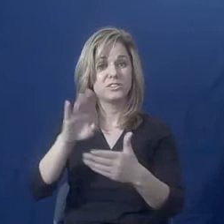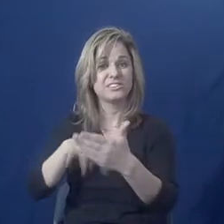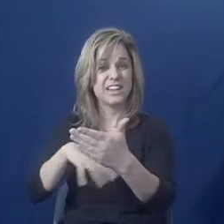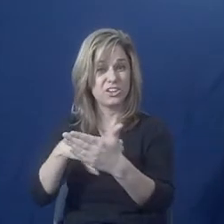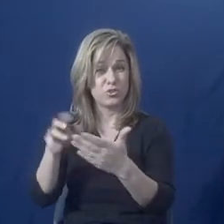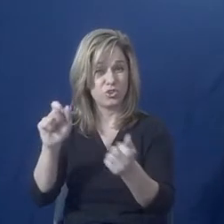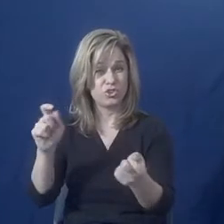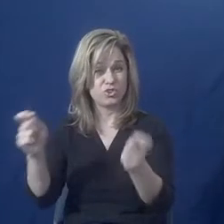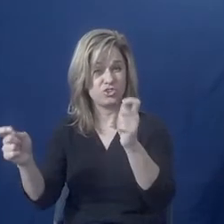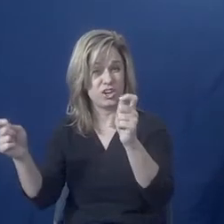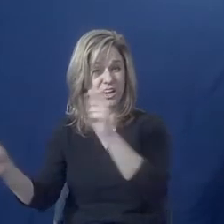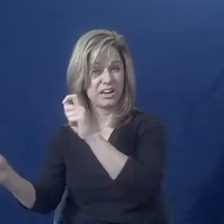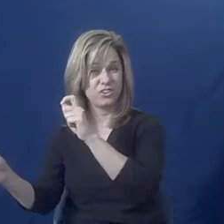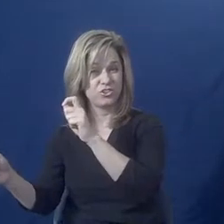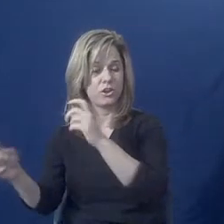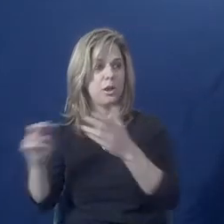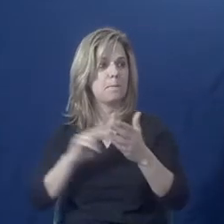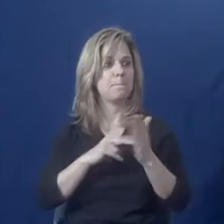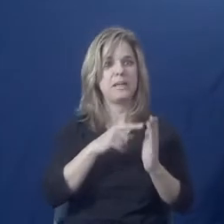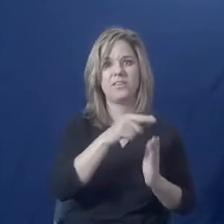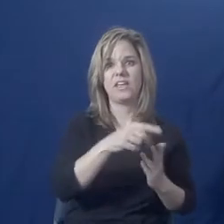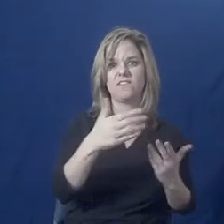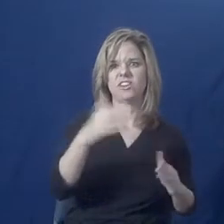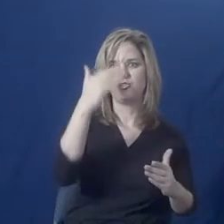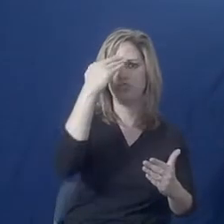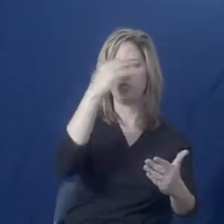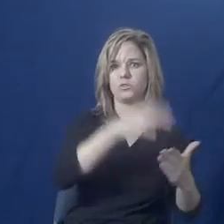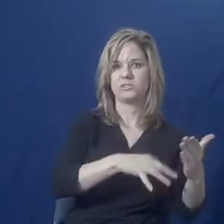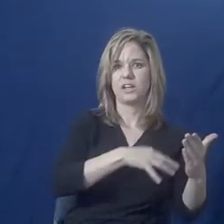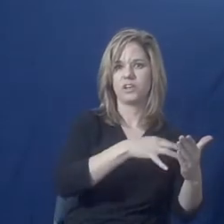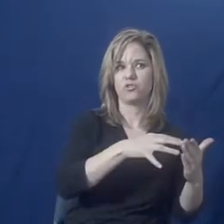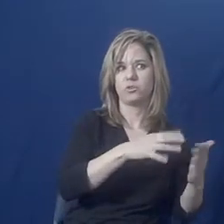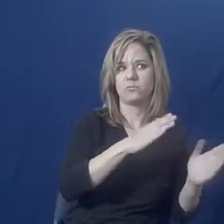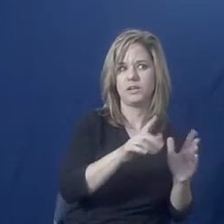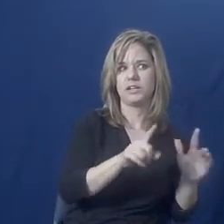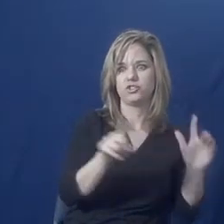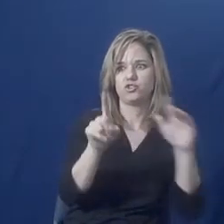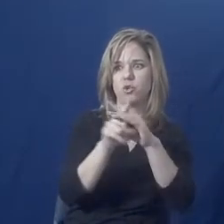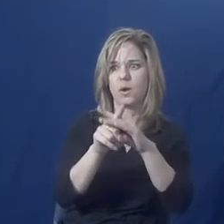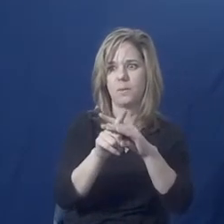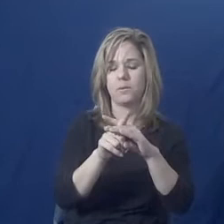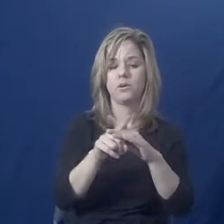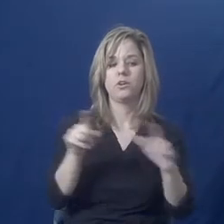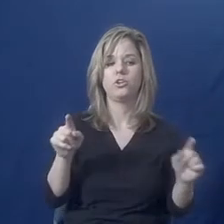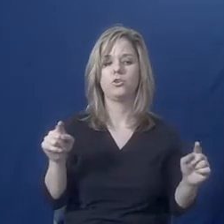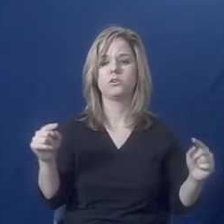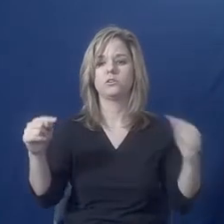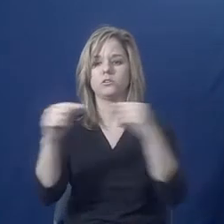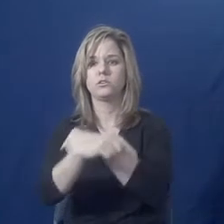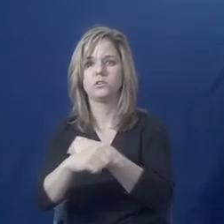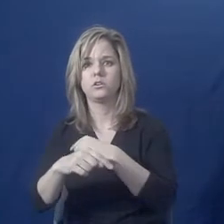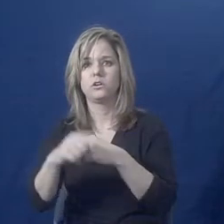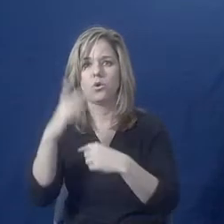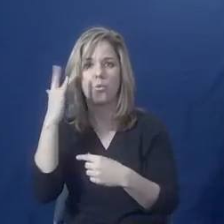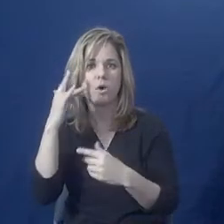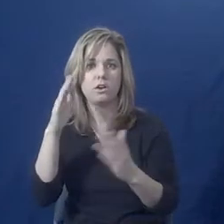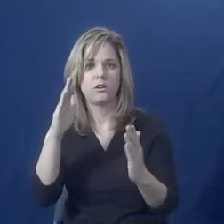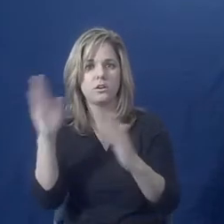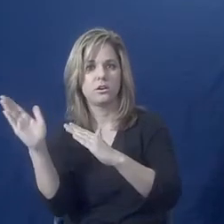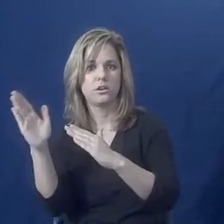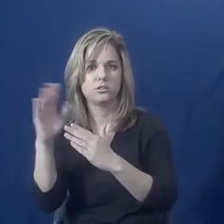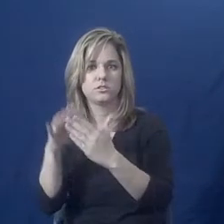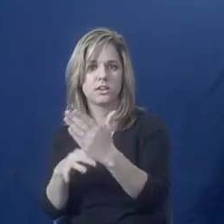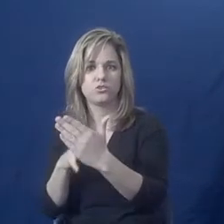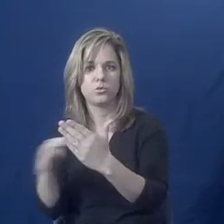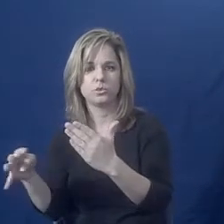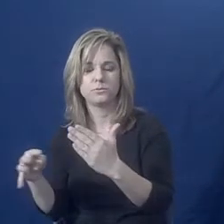then you may be able to change your hours. If you work for a company or you go